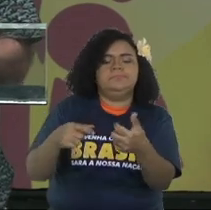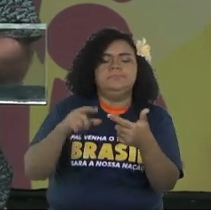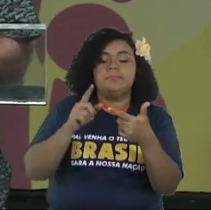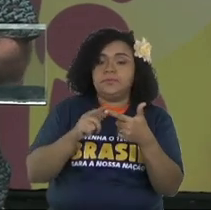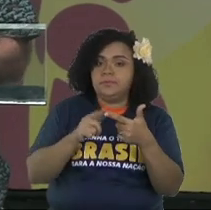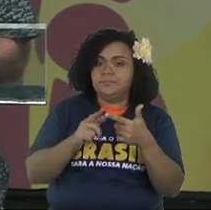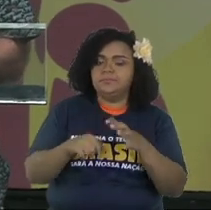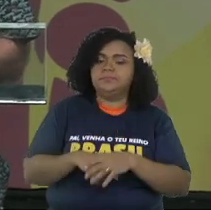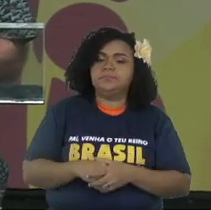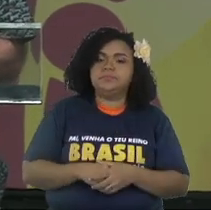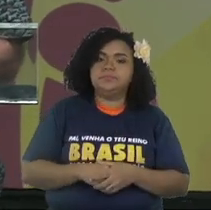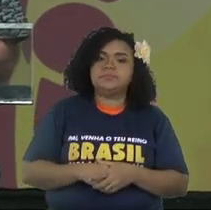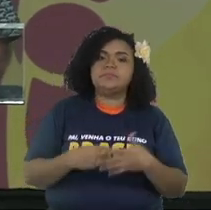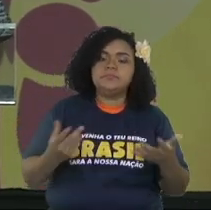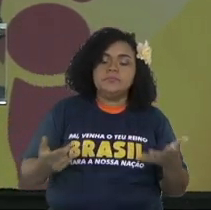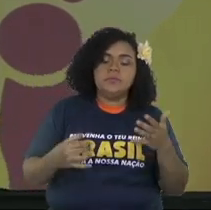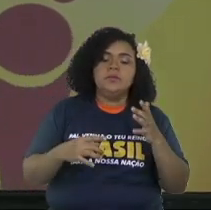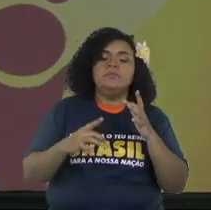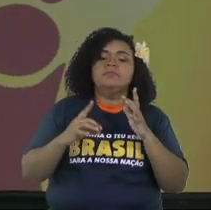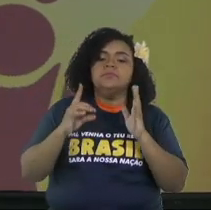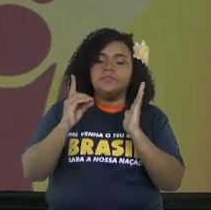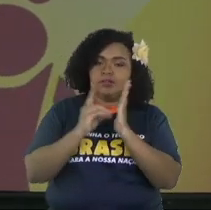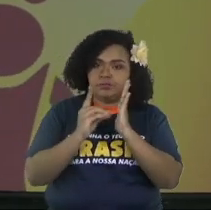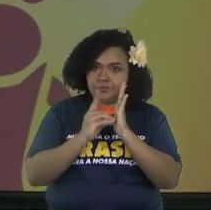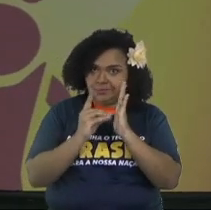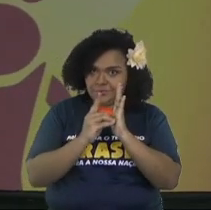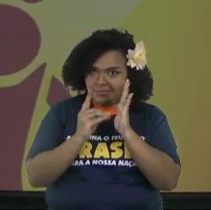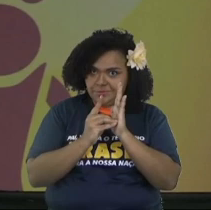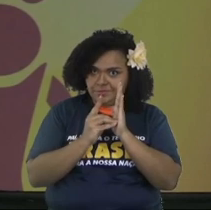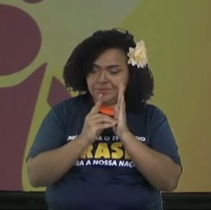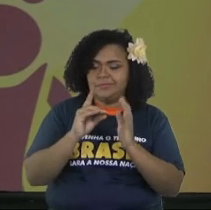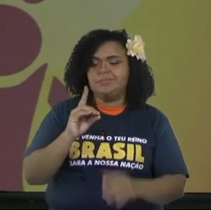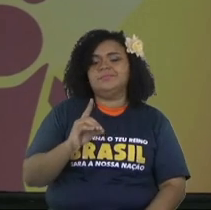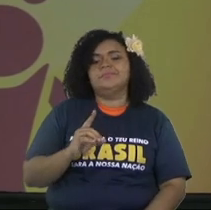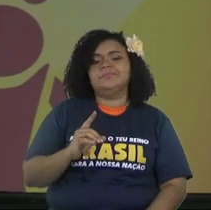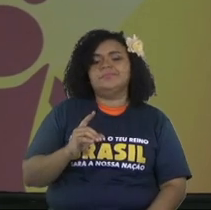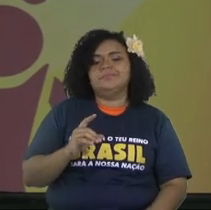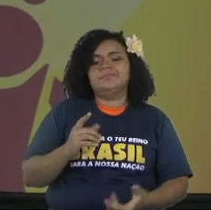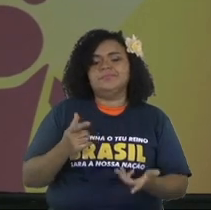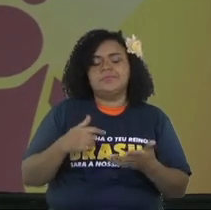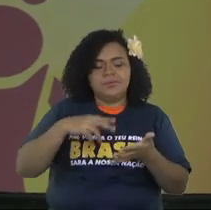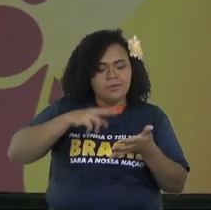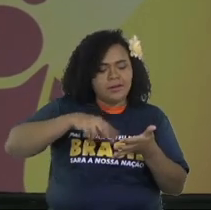book of Deuteronomy chapter 28 when I was a kid